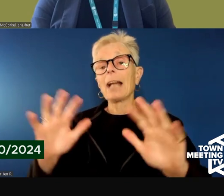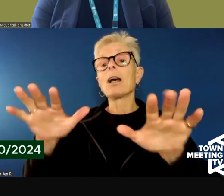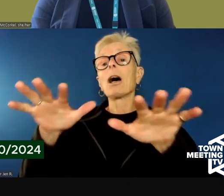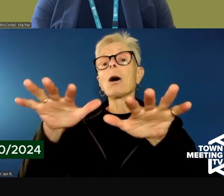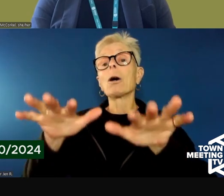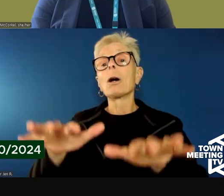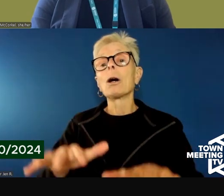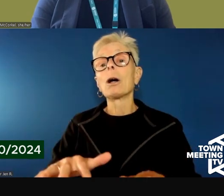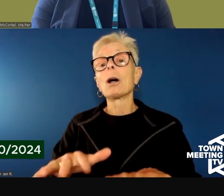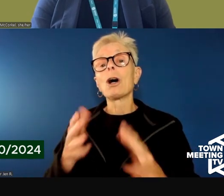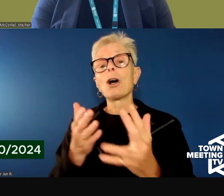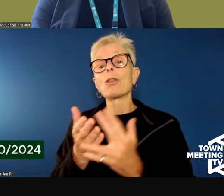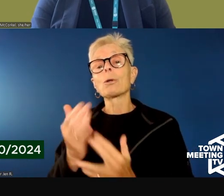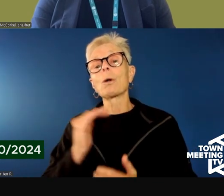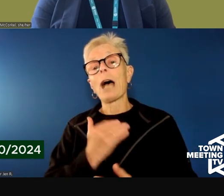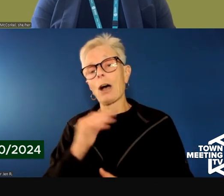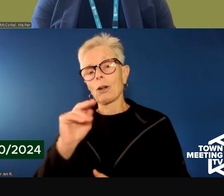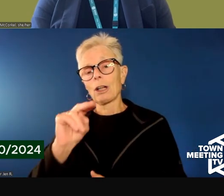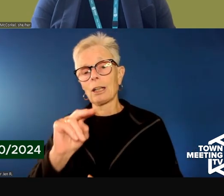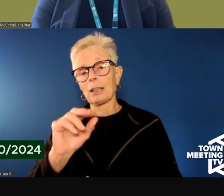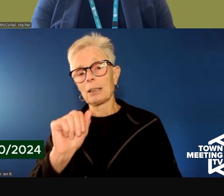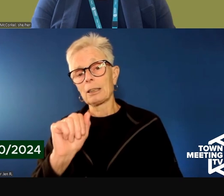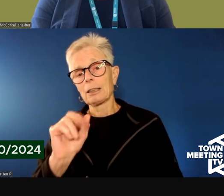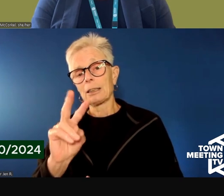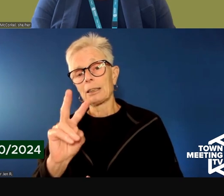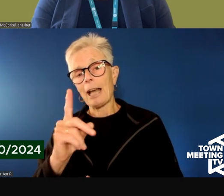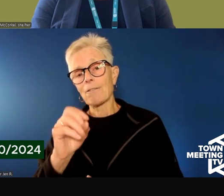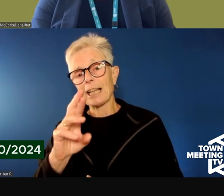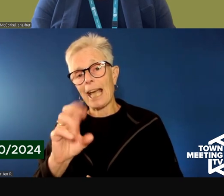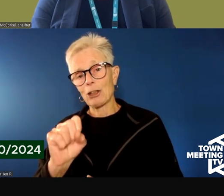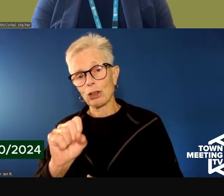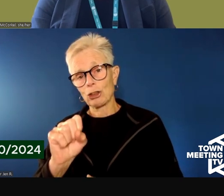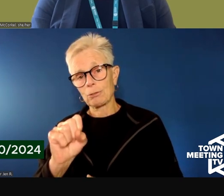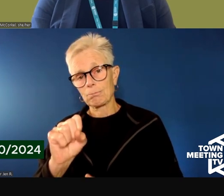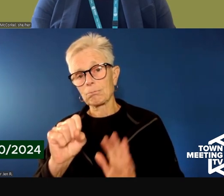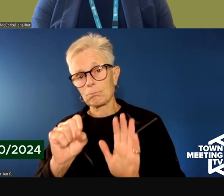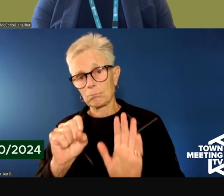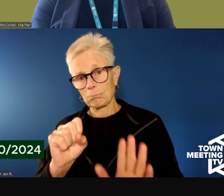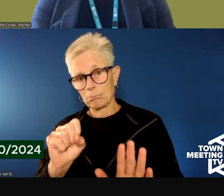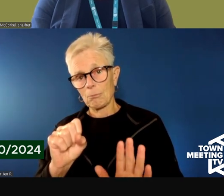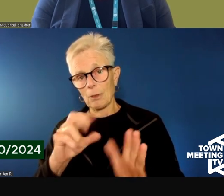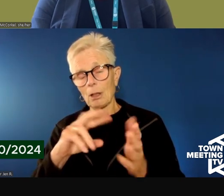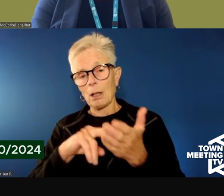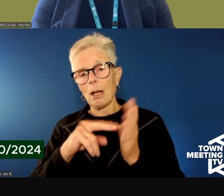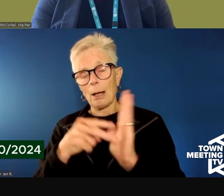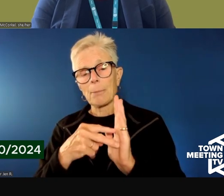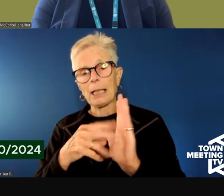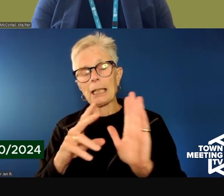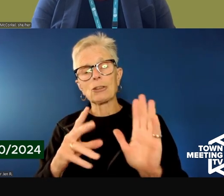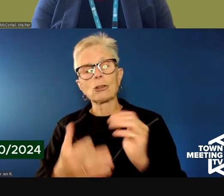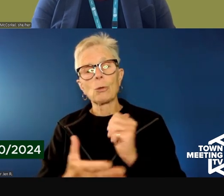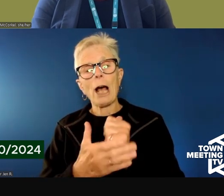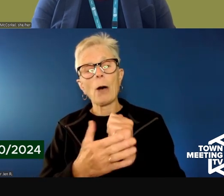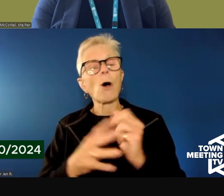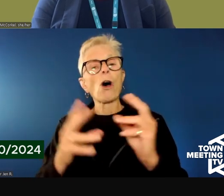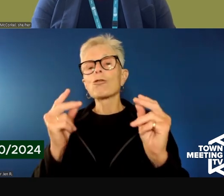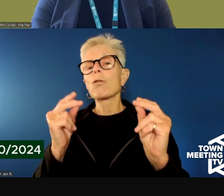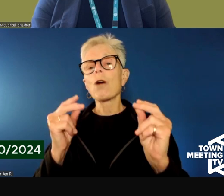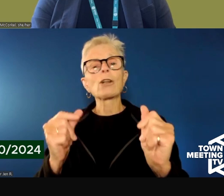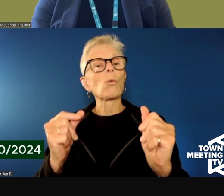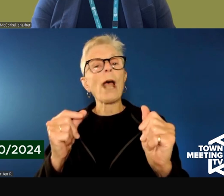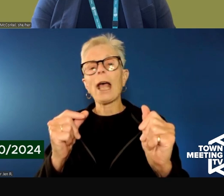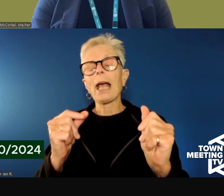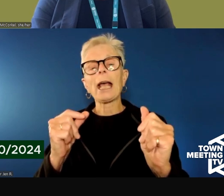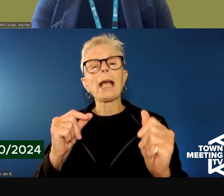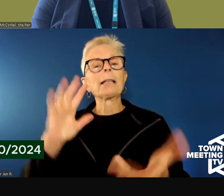handled through our navigators. It's an attempt to lower the temperature, so to speak, on confrontation